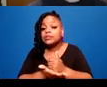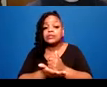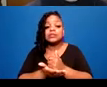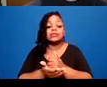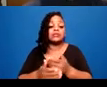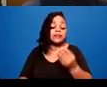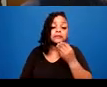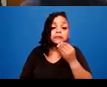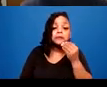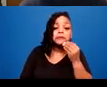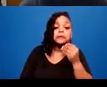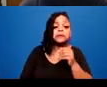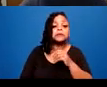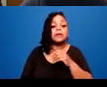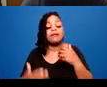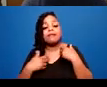joy,